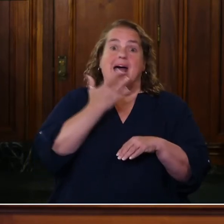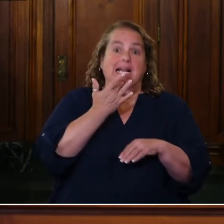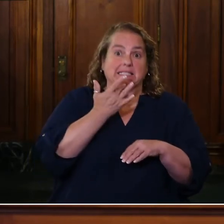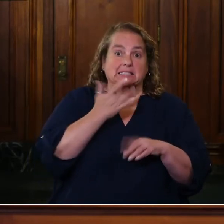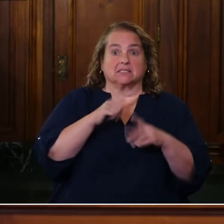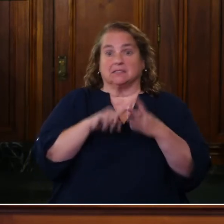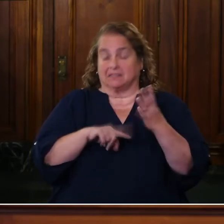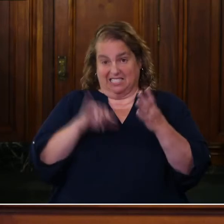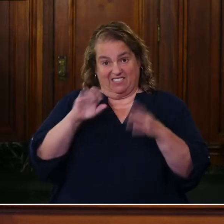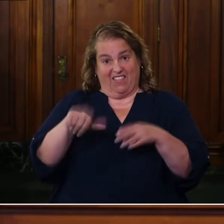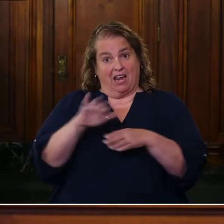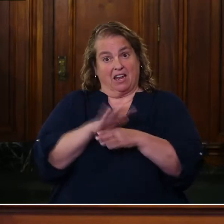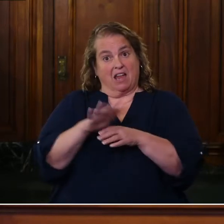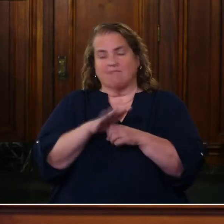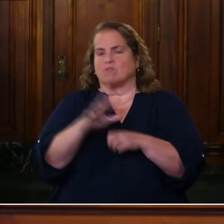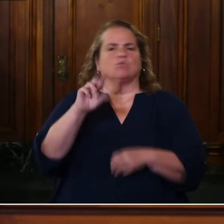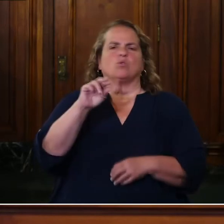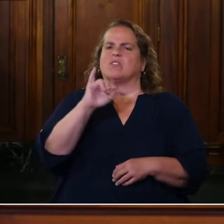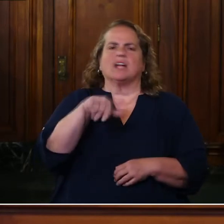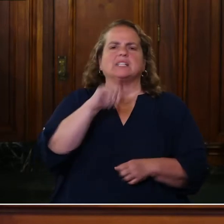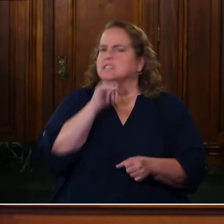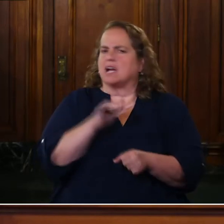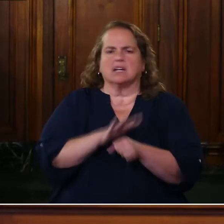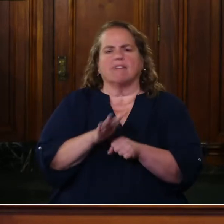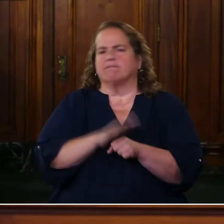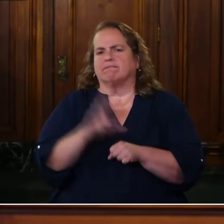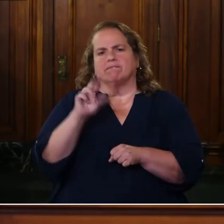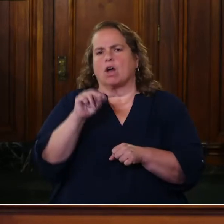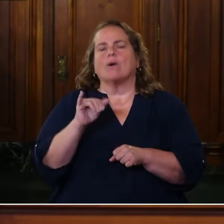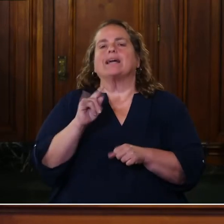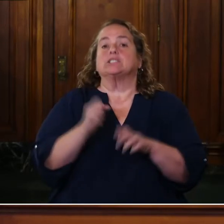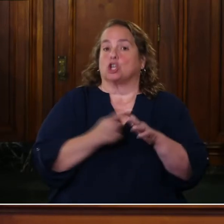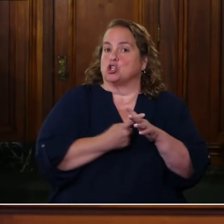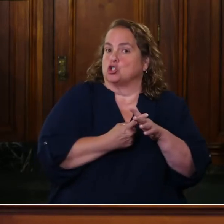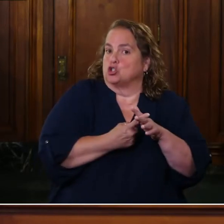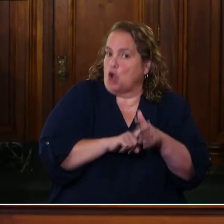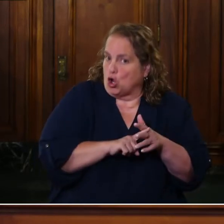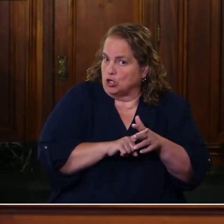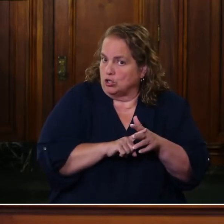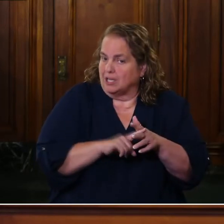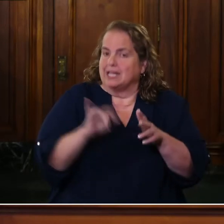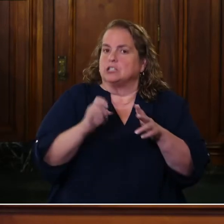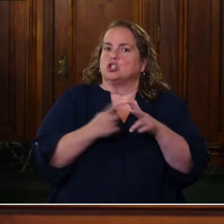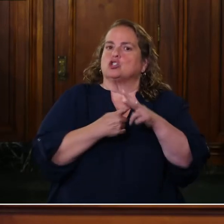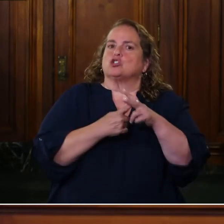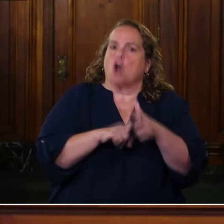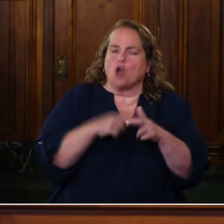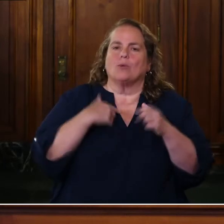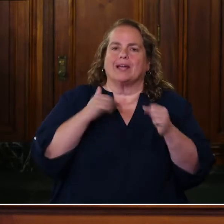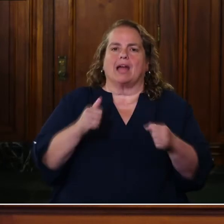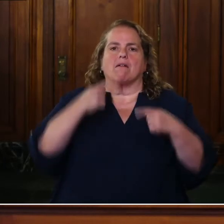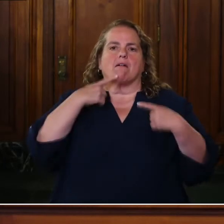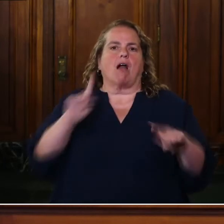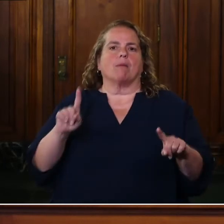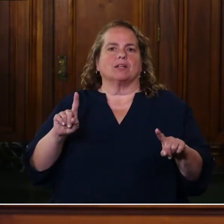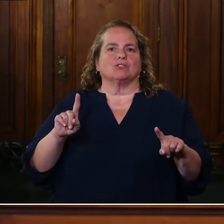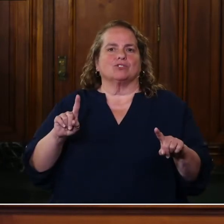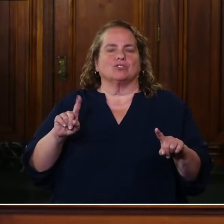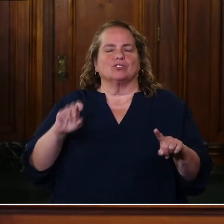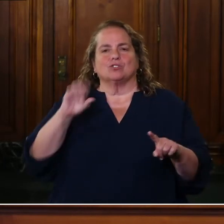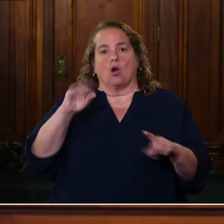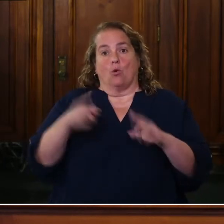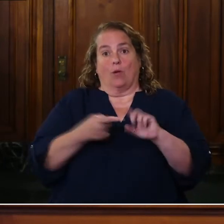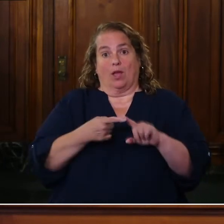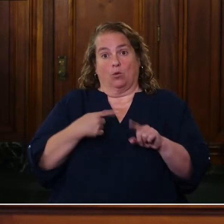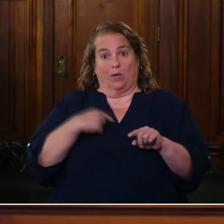enough? The answer is, is, is no. But it is a start. And it's a start that we can actually accomplish. So when